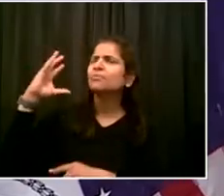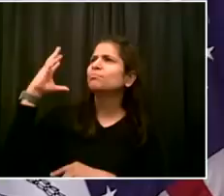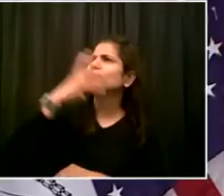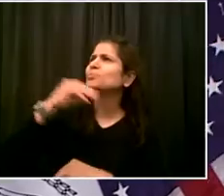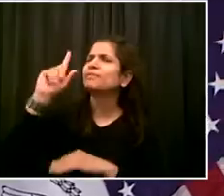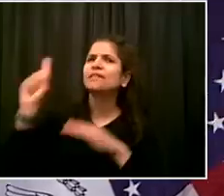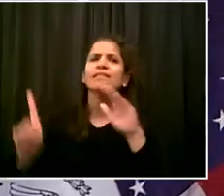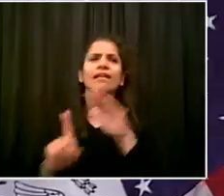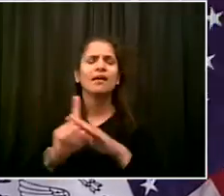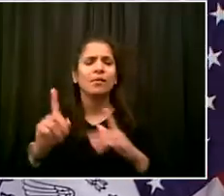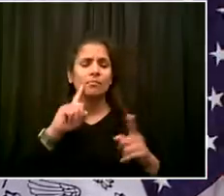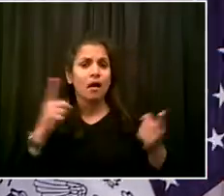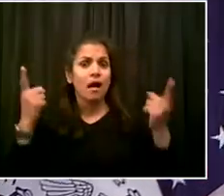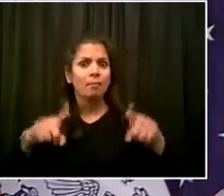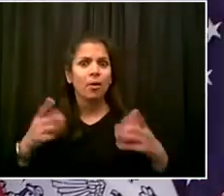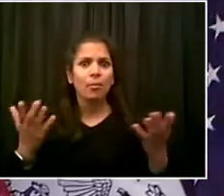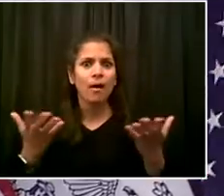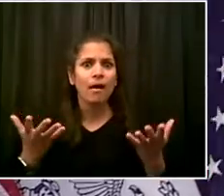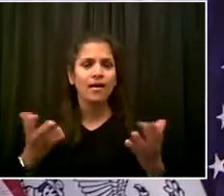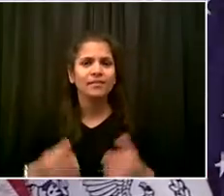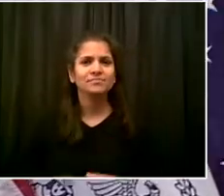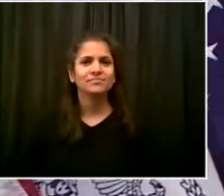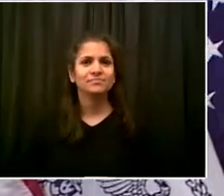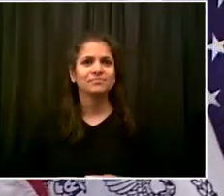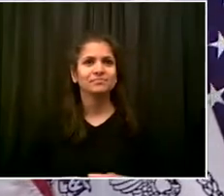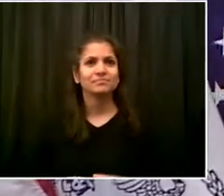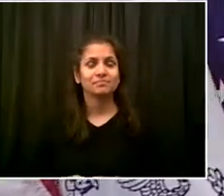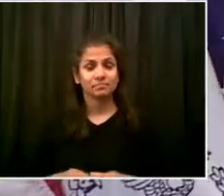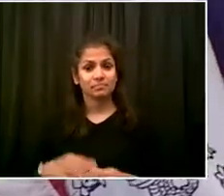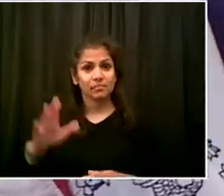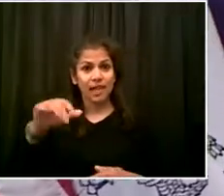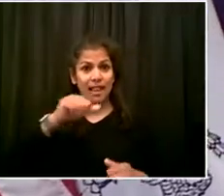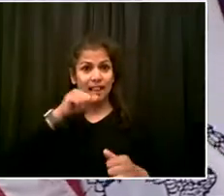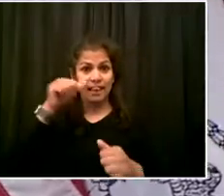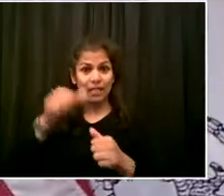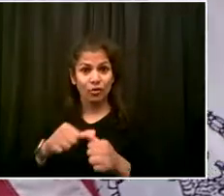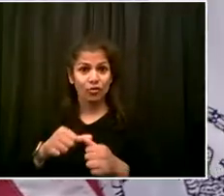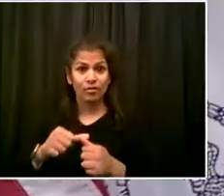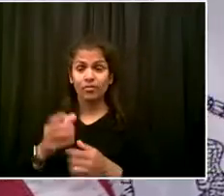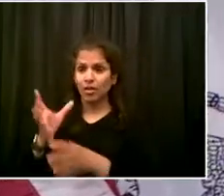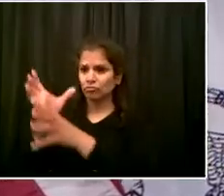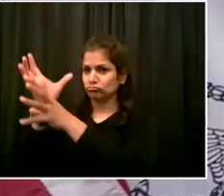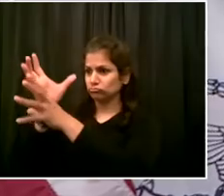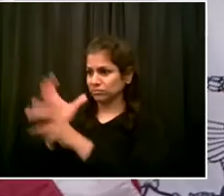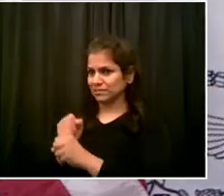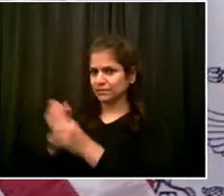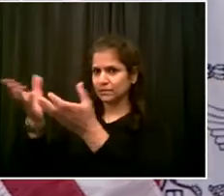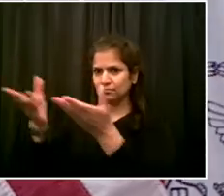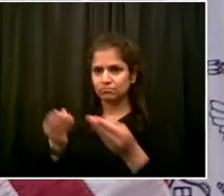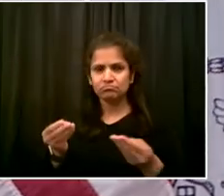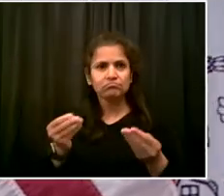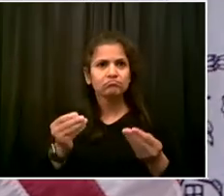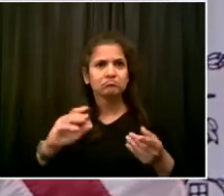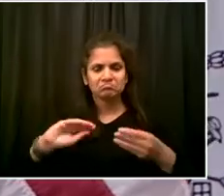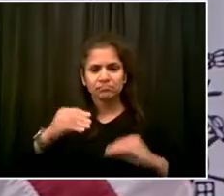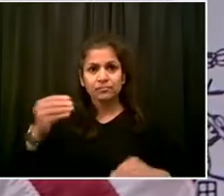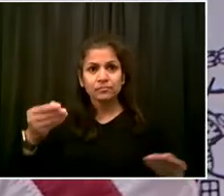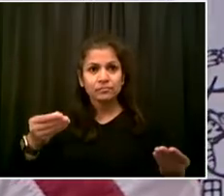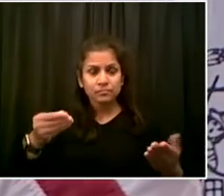along through one of our food delivery providers. These are these folks